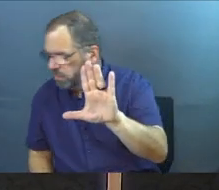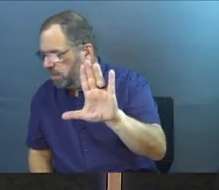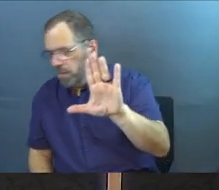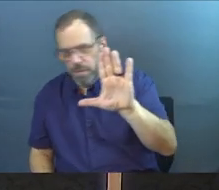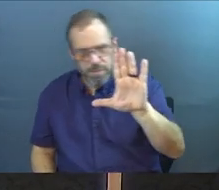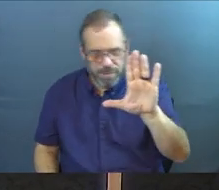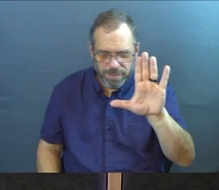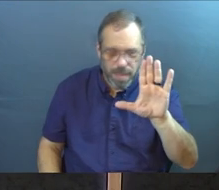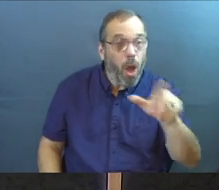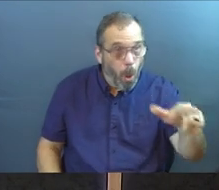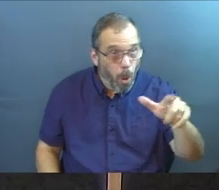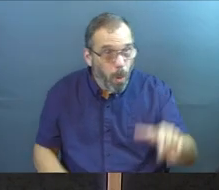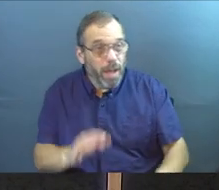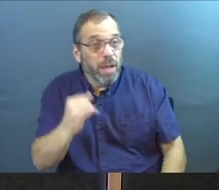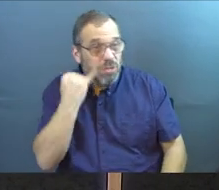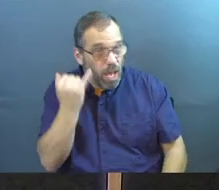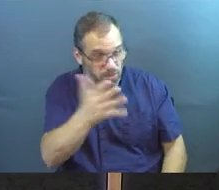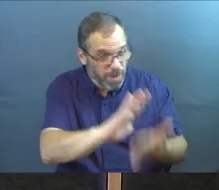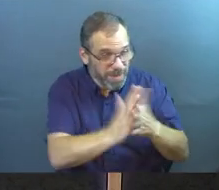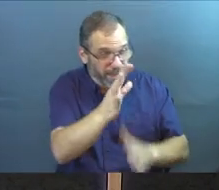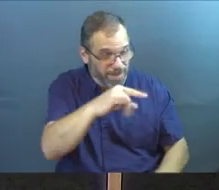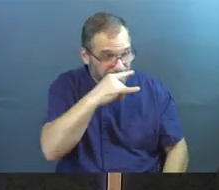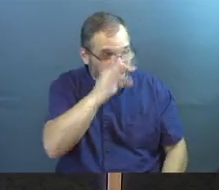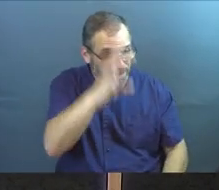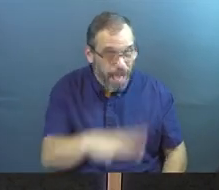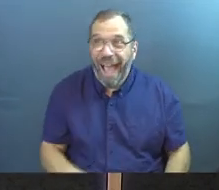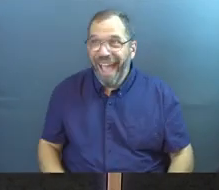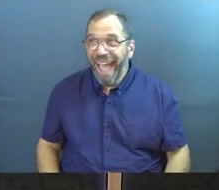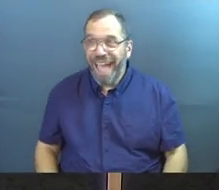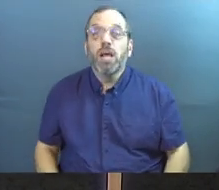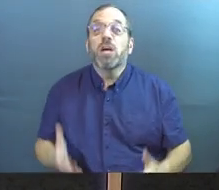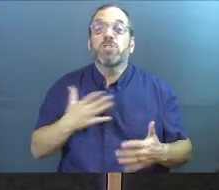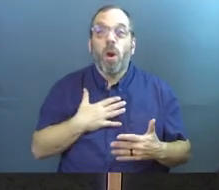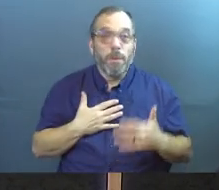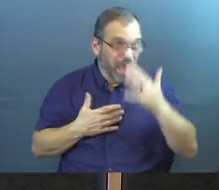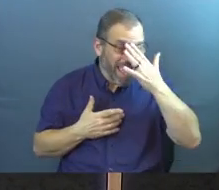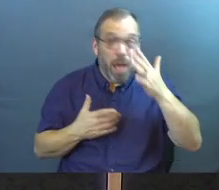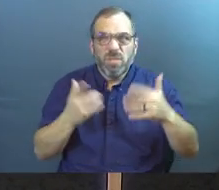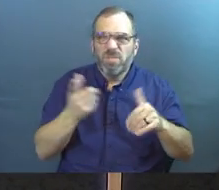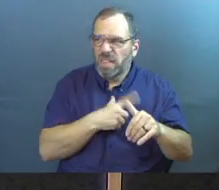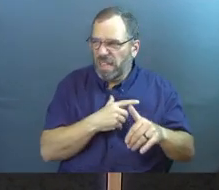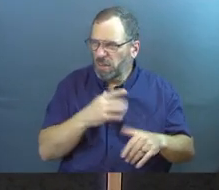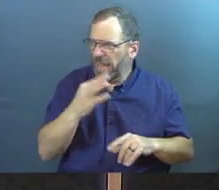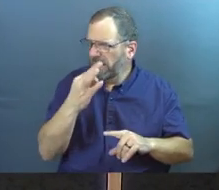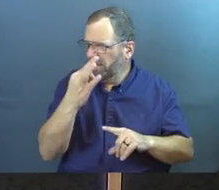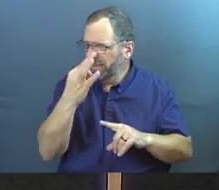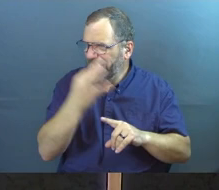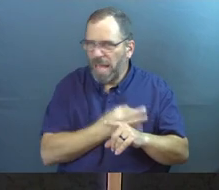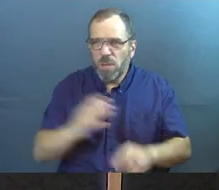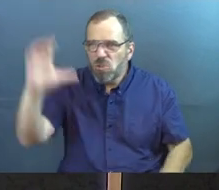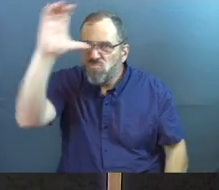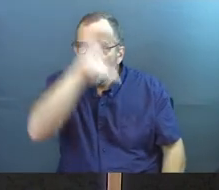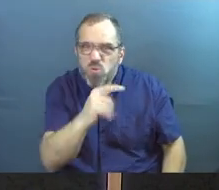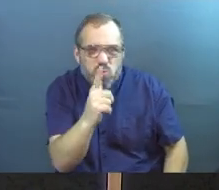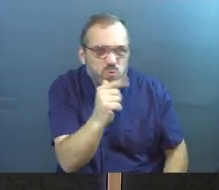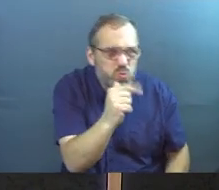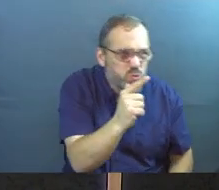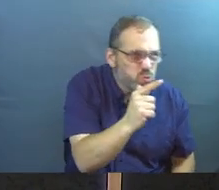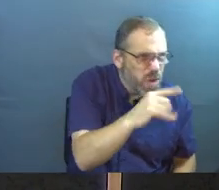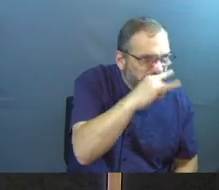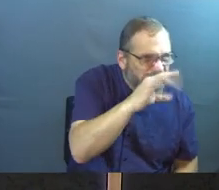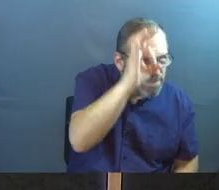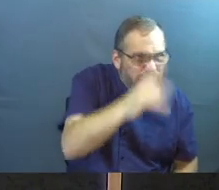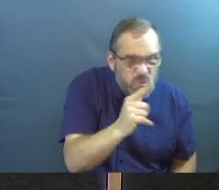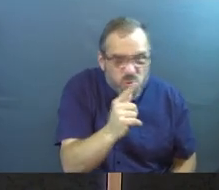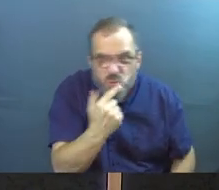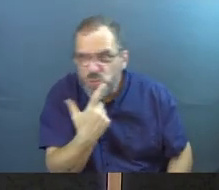I was asked to be a kid's pastor, and we had lost our kid's pastor, and it was like a nine-month search for the next kid's